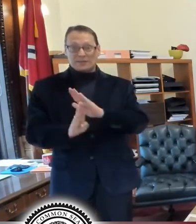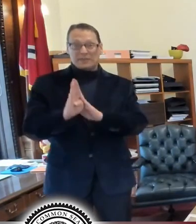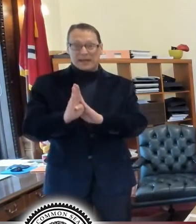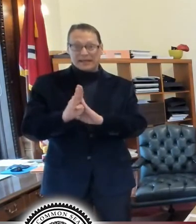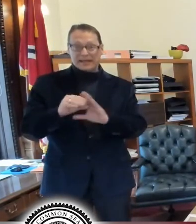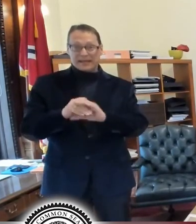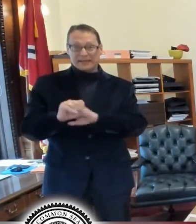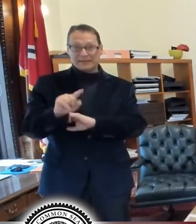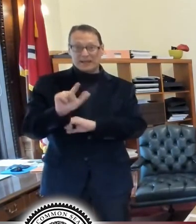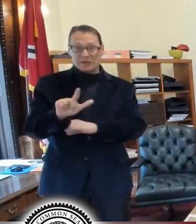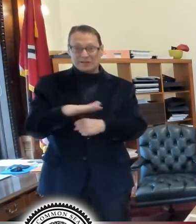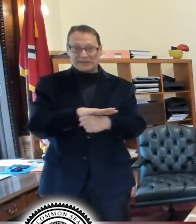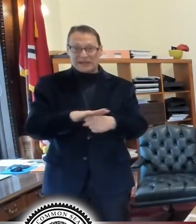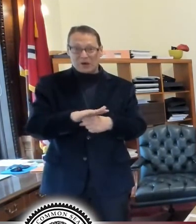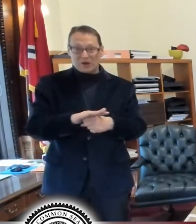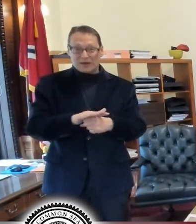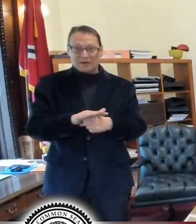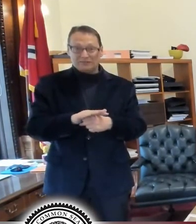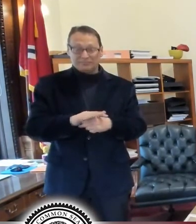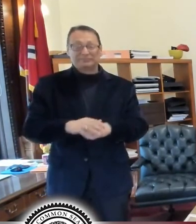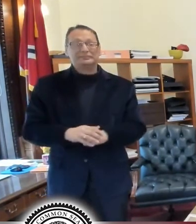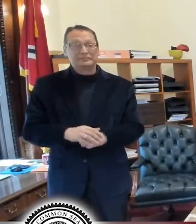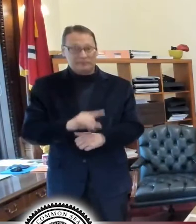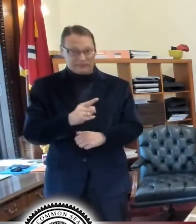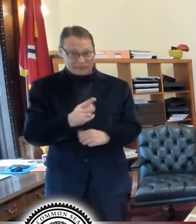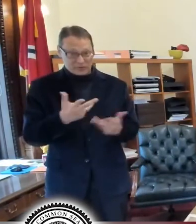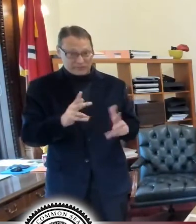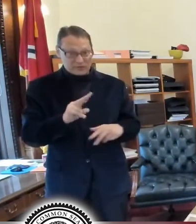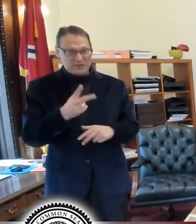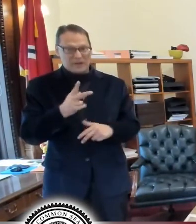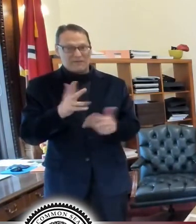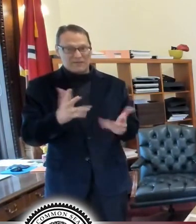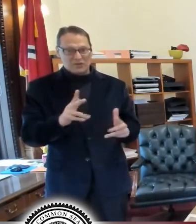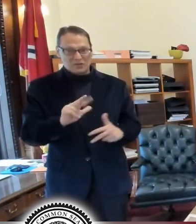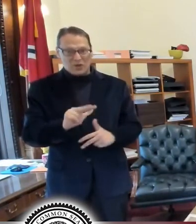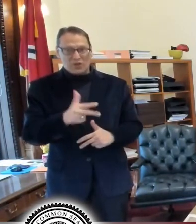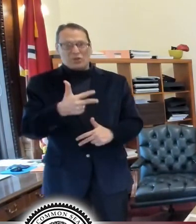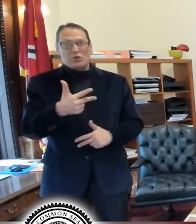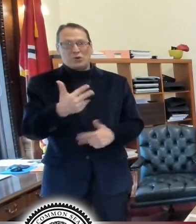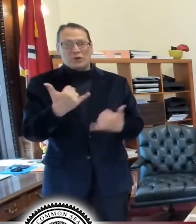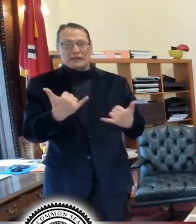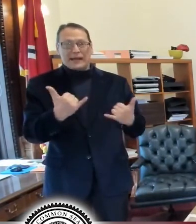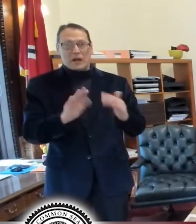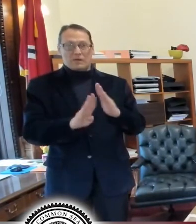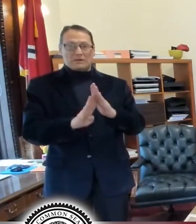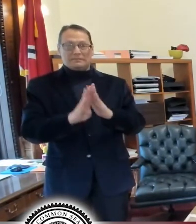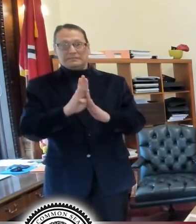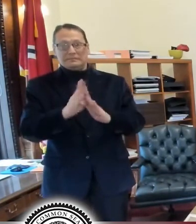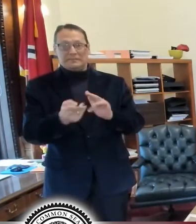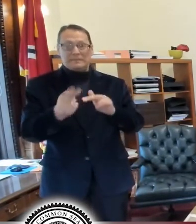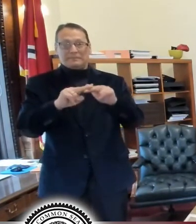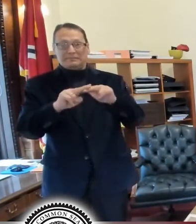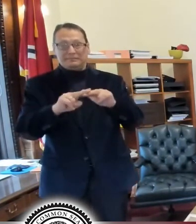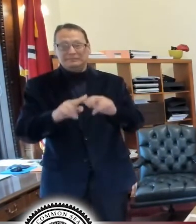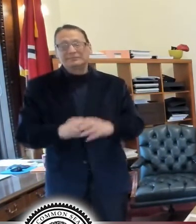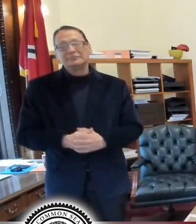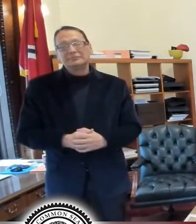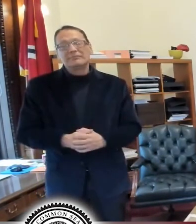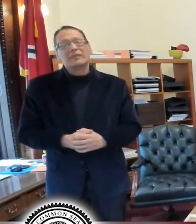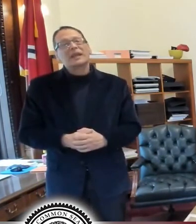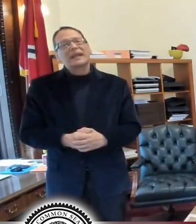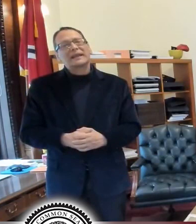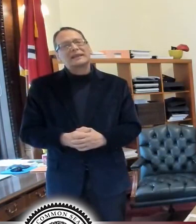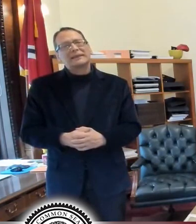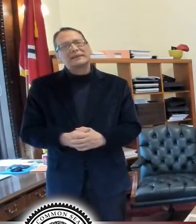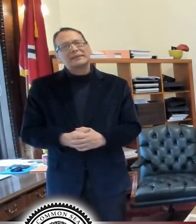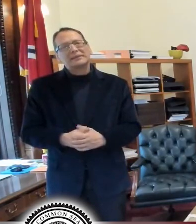St. Louis area of the COVID, uh, COVID-19. And, um, there are very